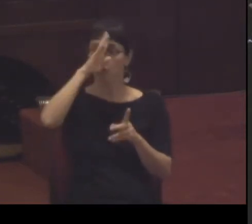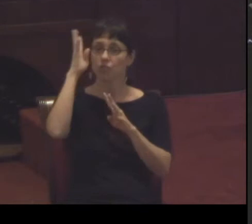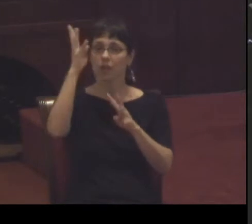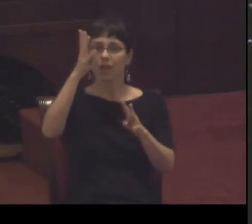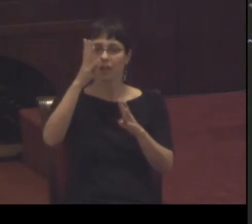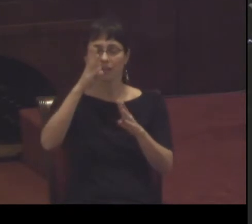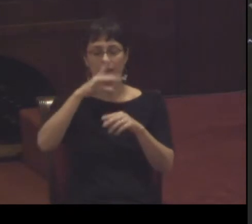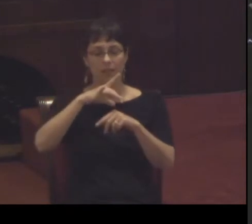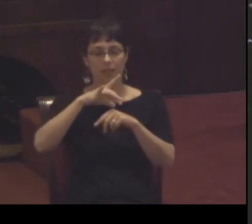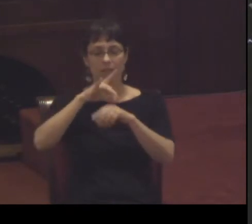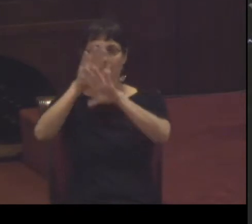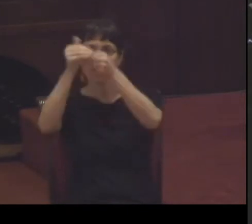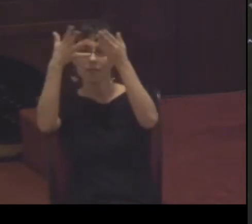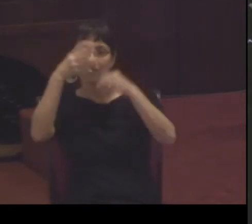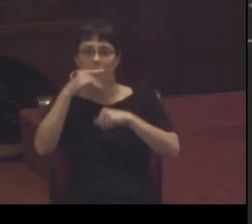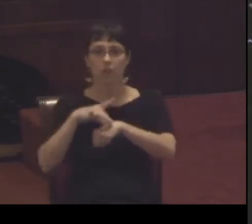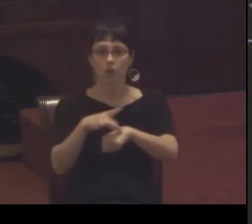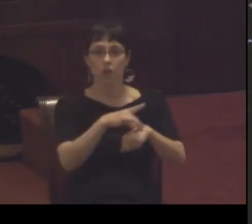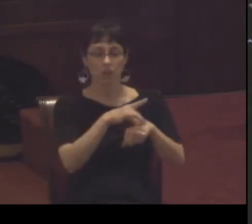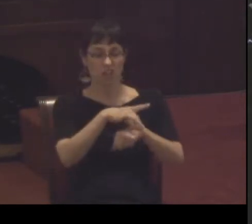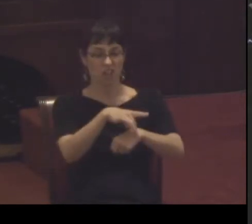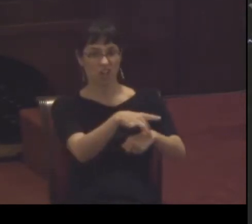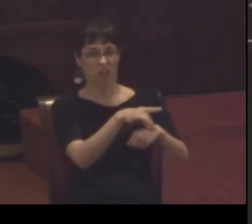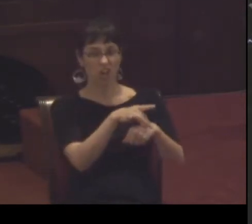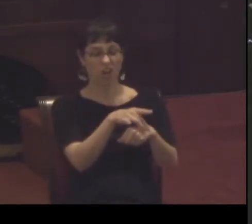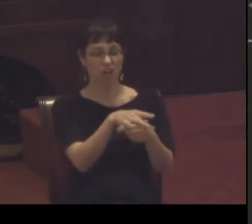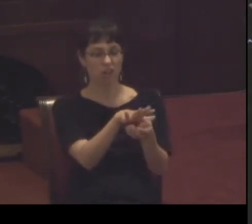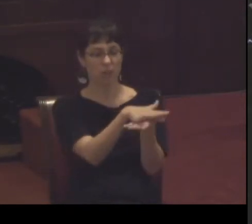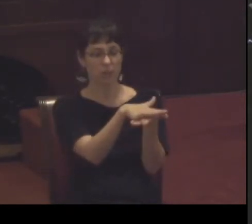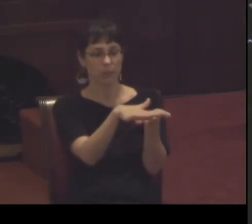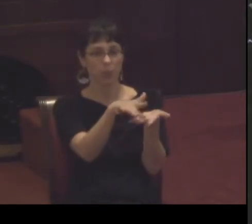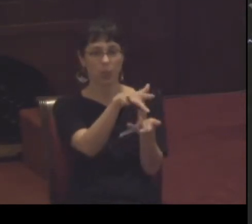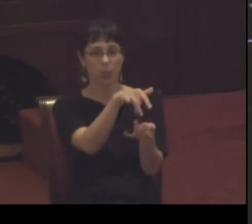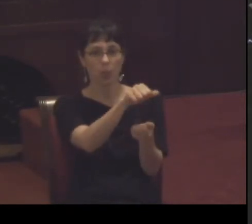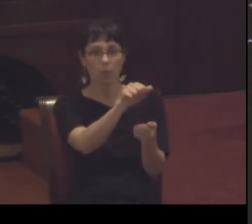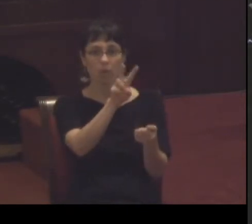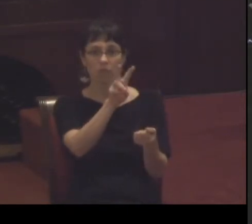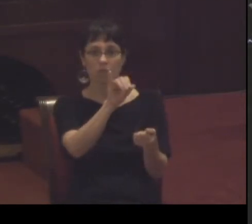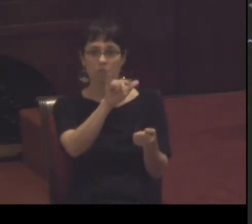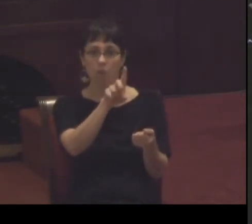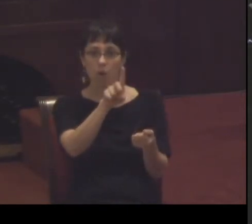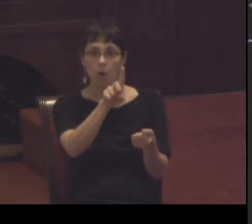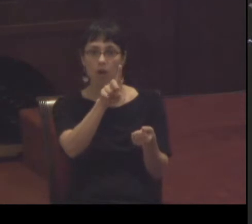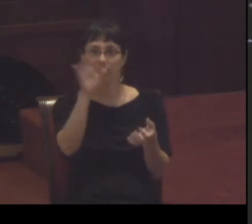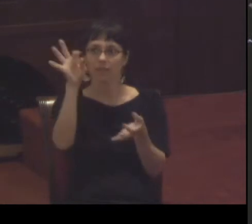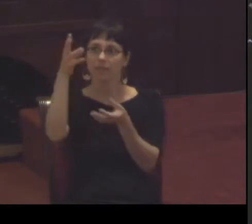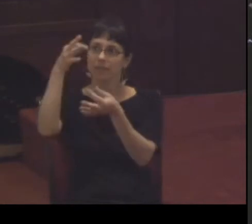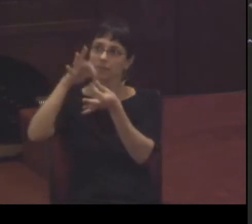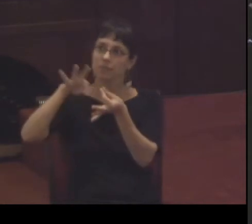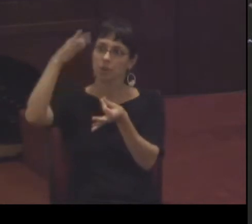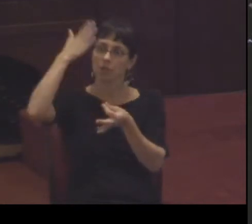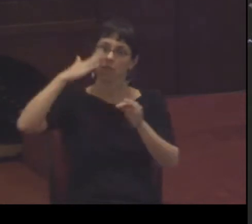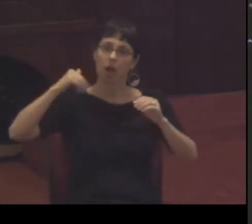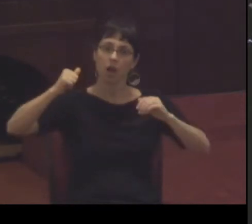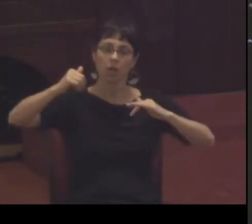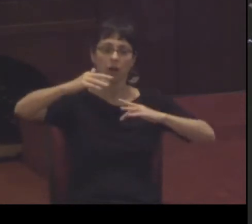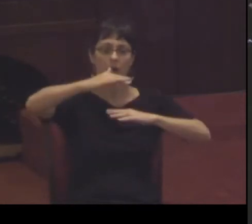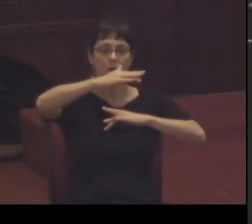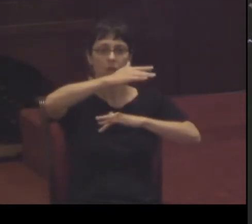formless and void darkness was over the face of the deep and the spirit of God was hovering over the waters